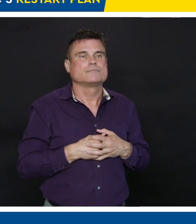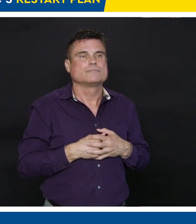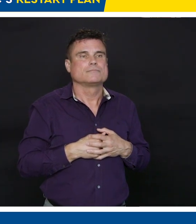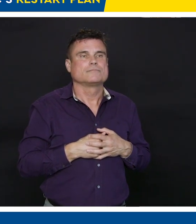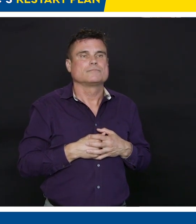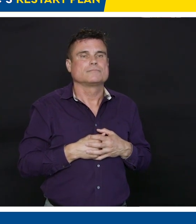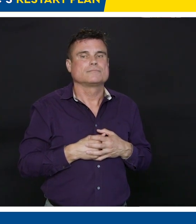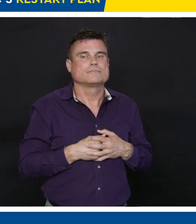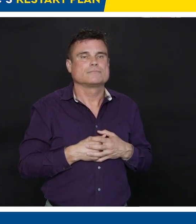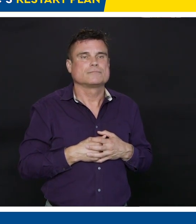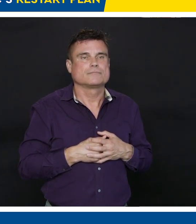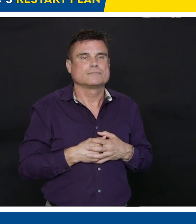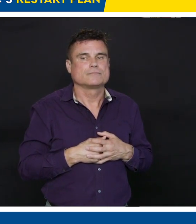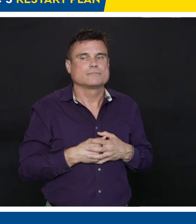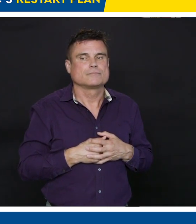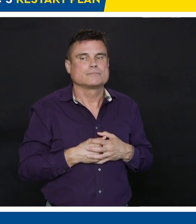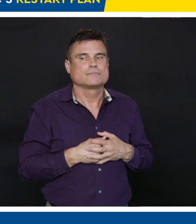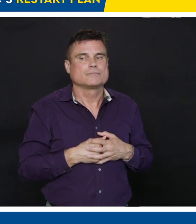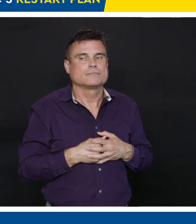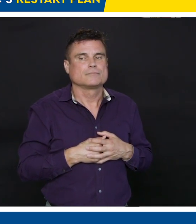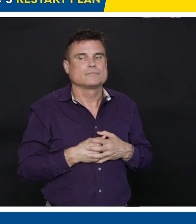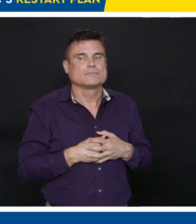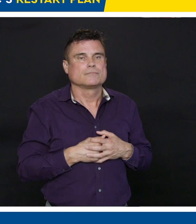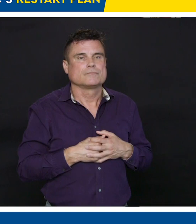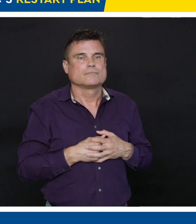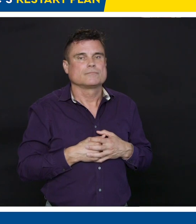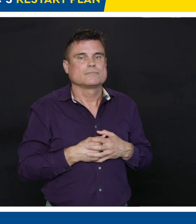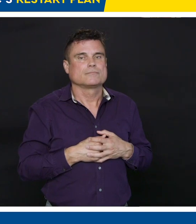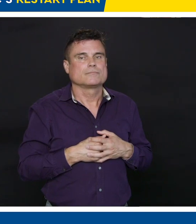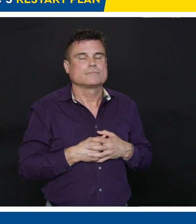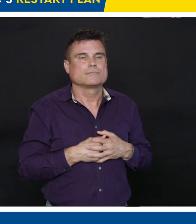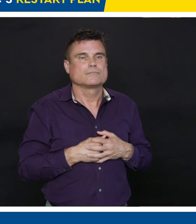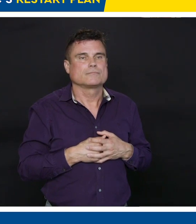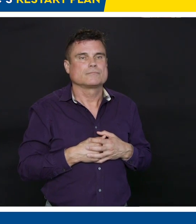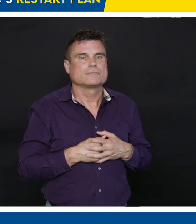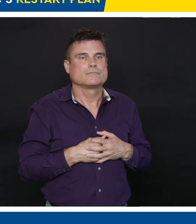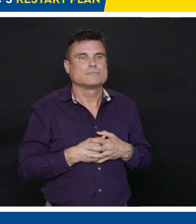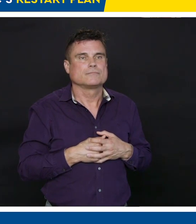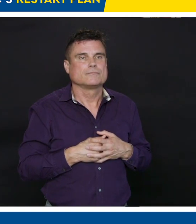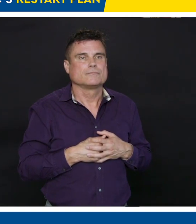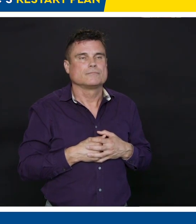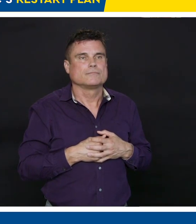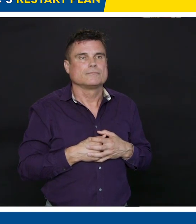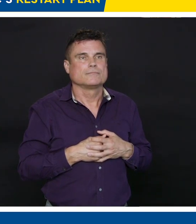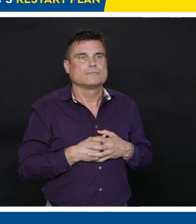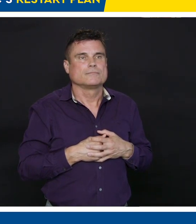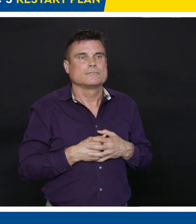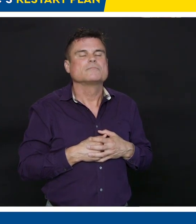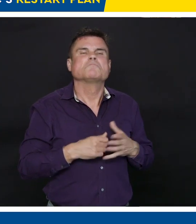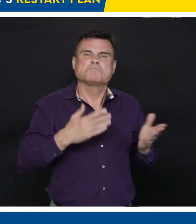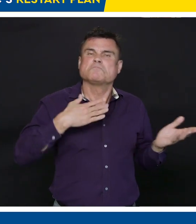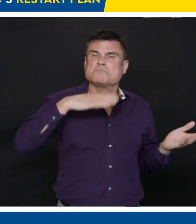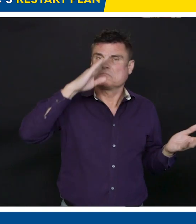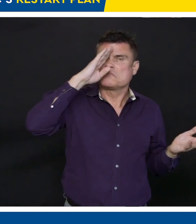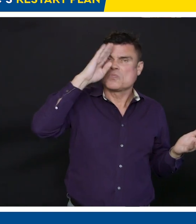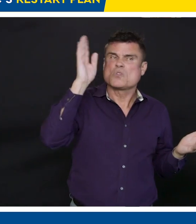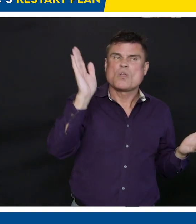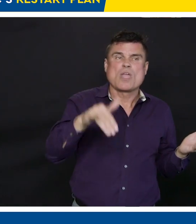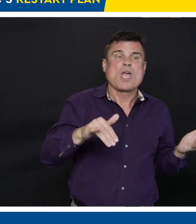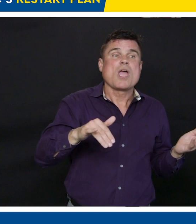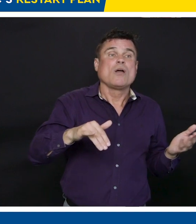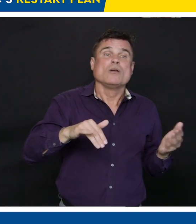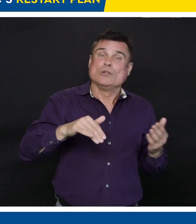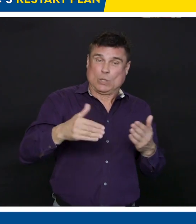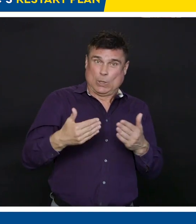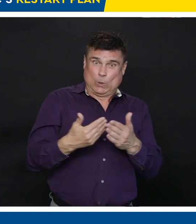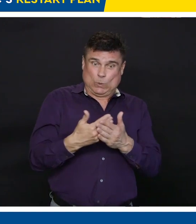family. And we do know infants, you know, are at risk of having more severe illness. We know that we need to protect them from a whole bunch